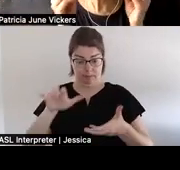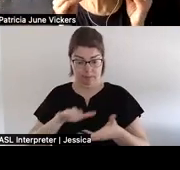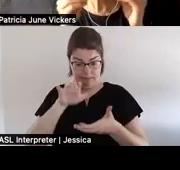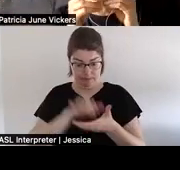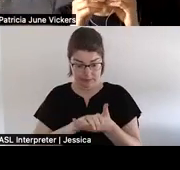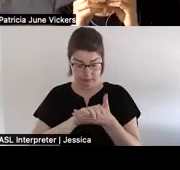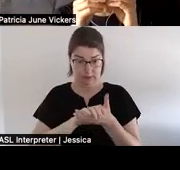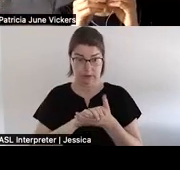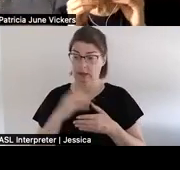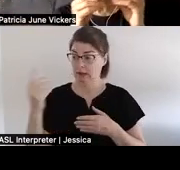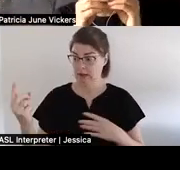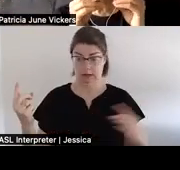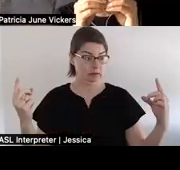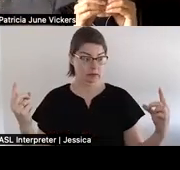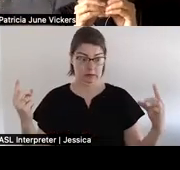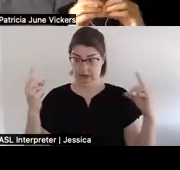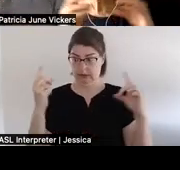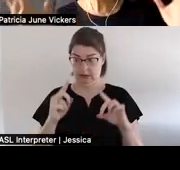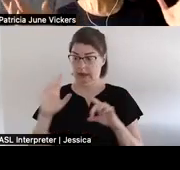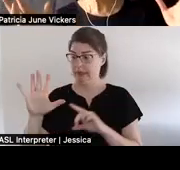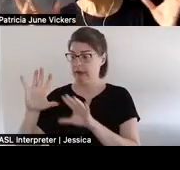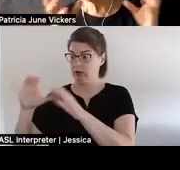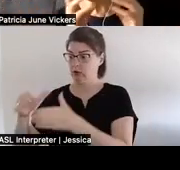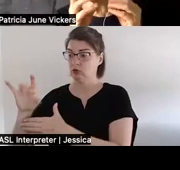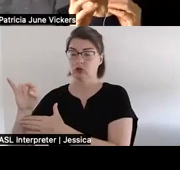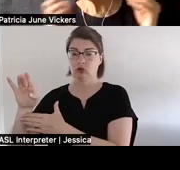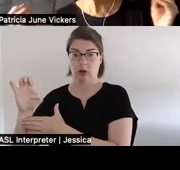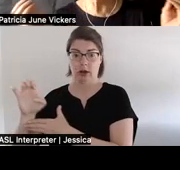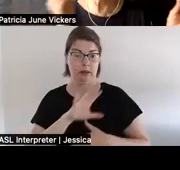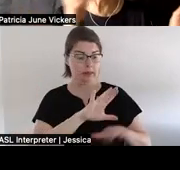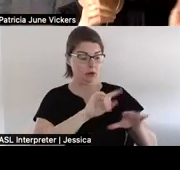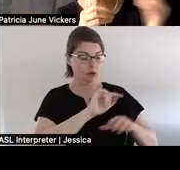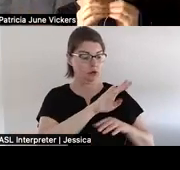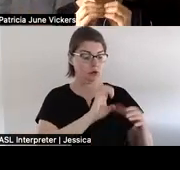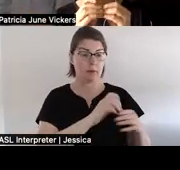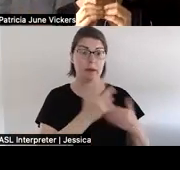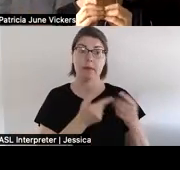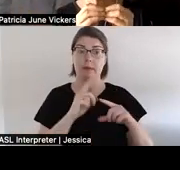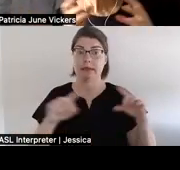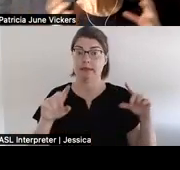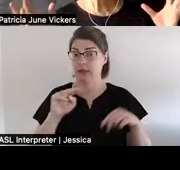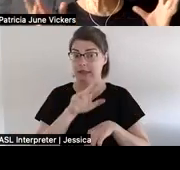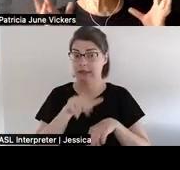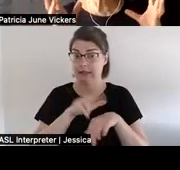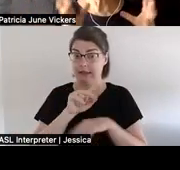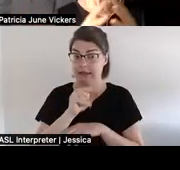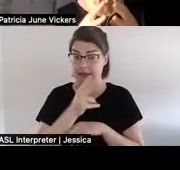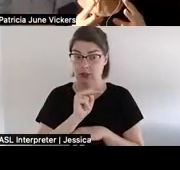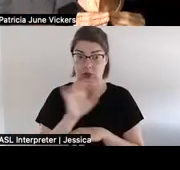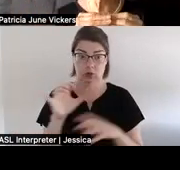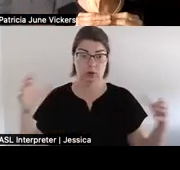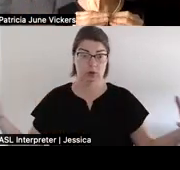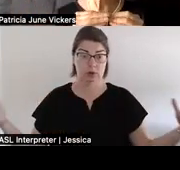together two different tribes or two different nations hide at zimtian and so this is